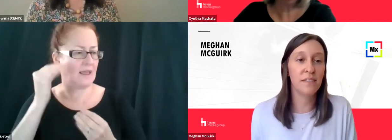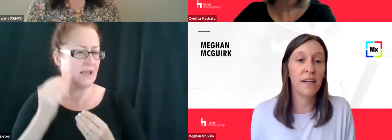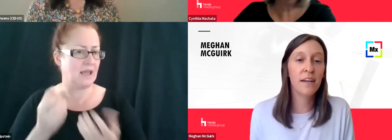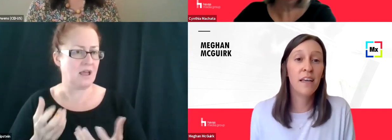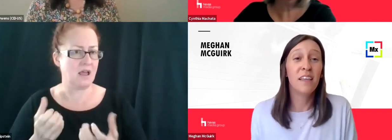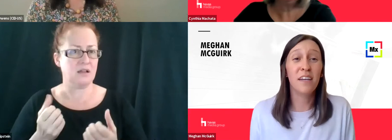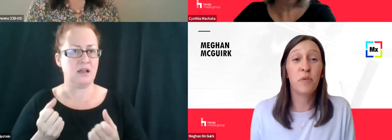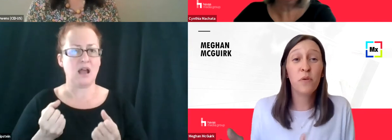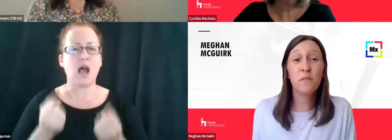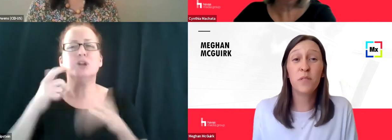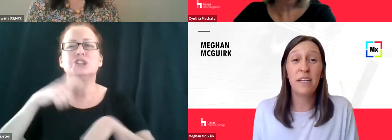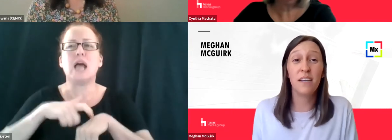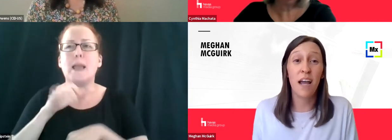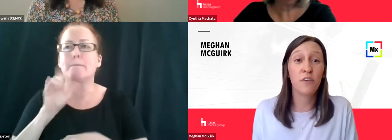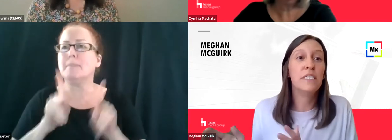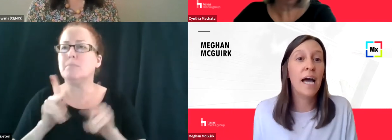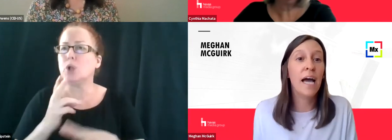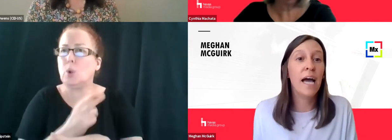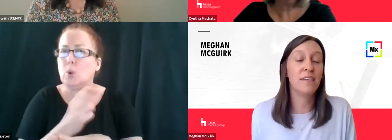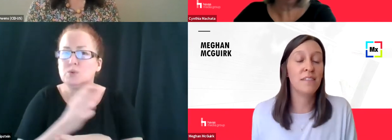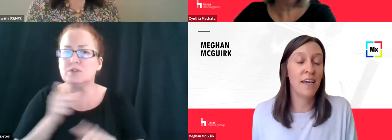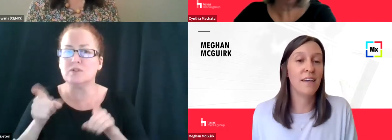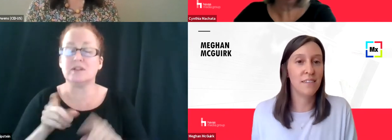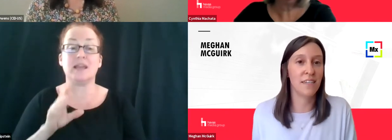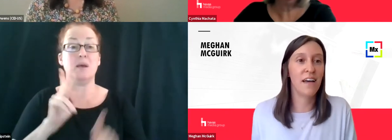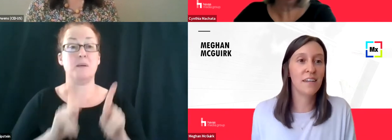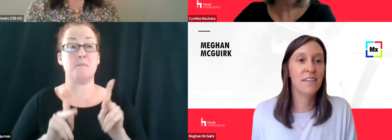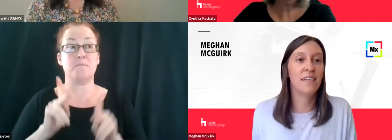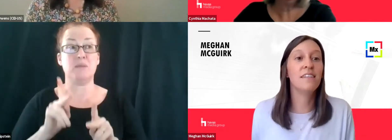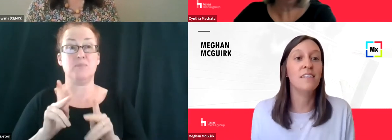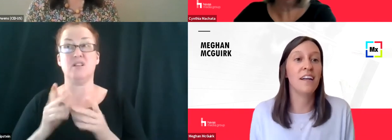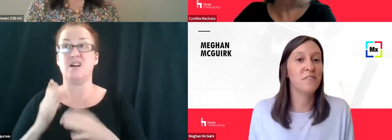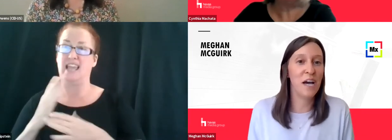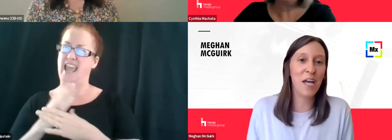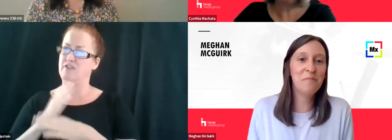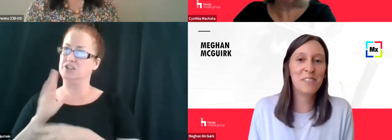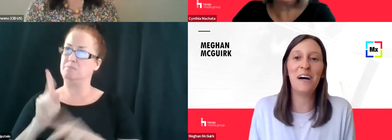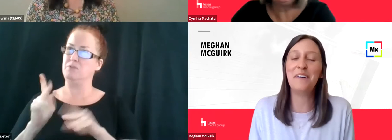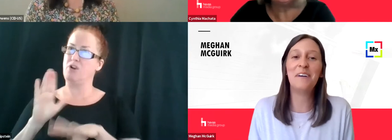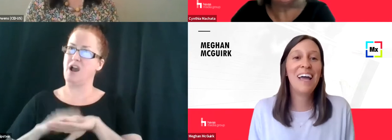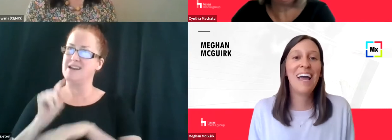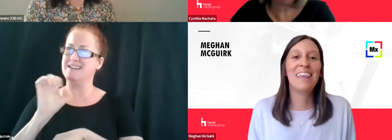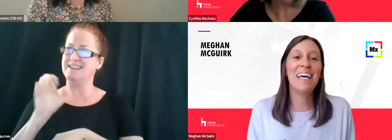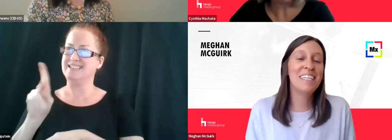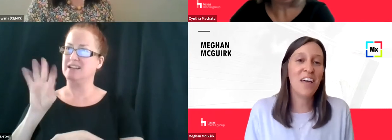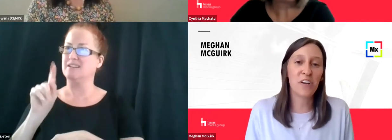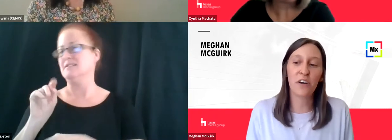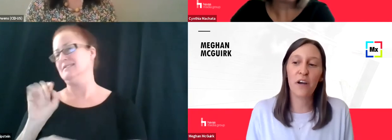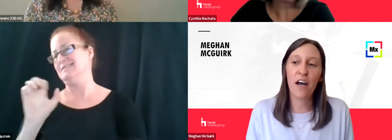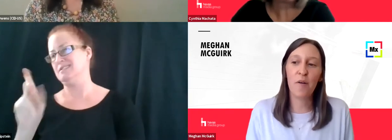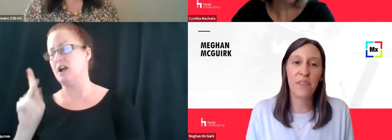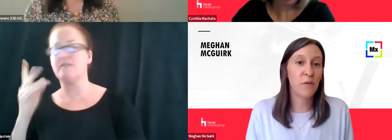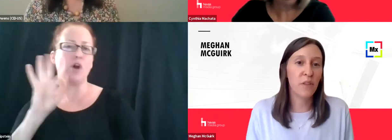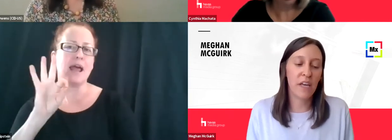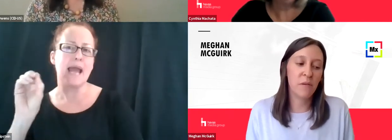people spending there that people are spending on average 90 minutes a day on TikTok. That's a lot of time. So that's another,